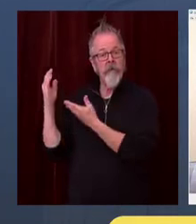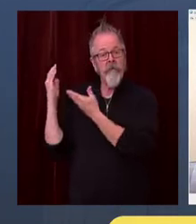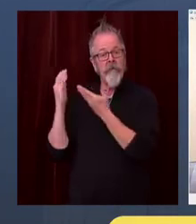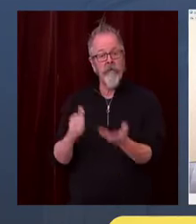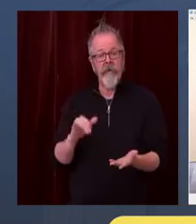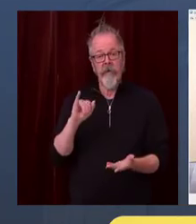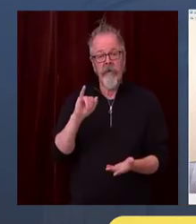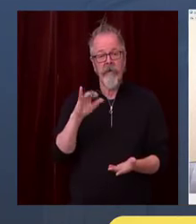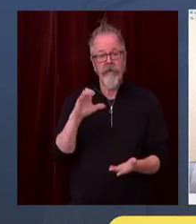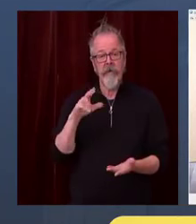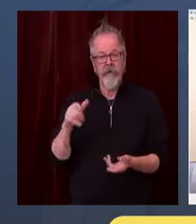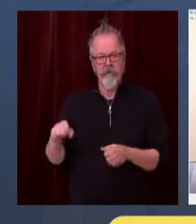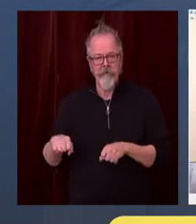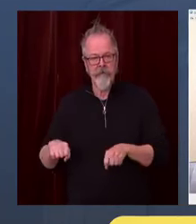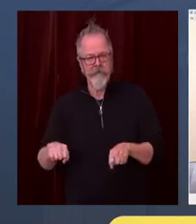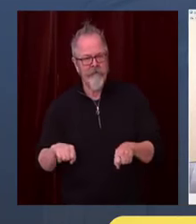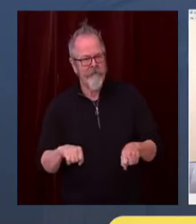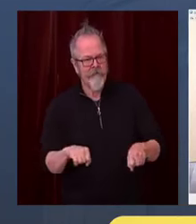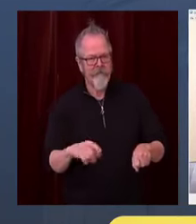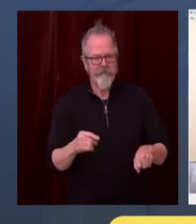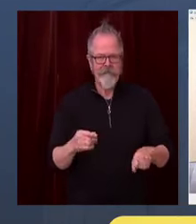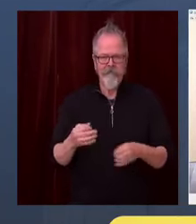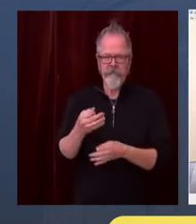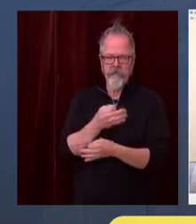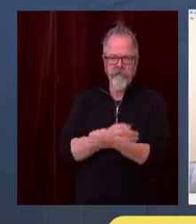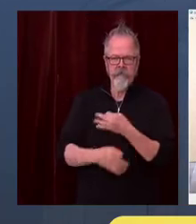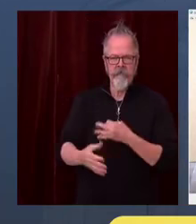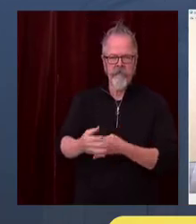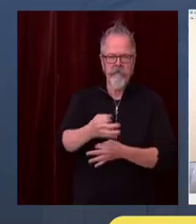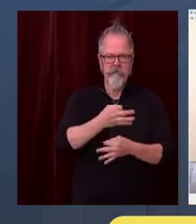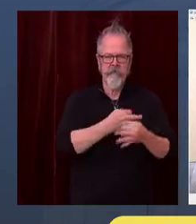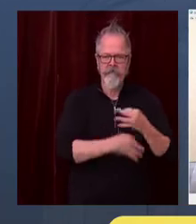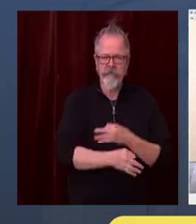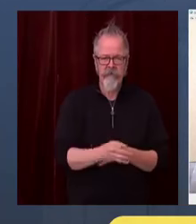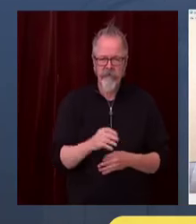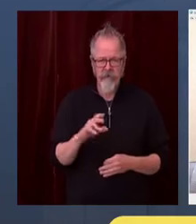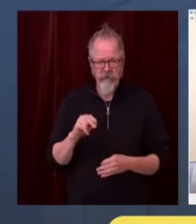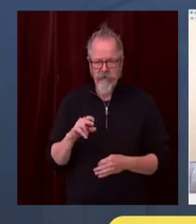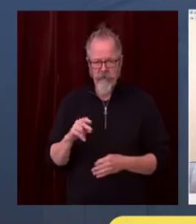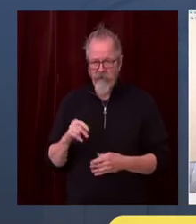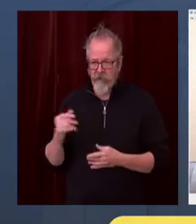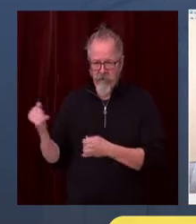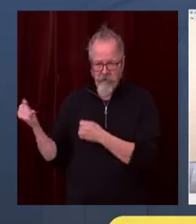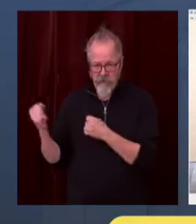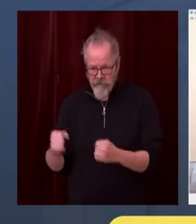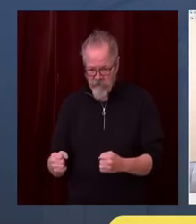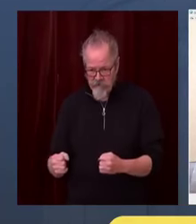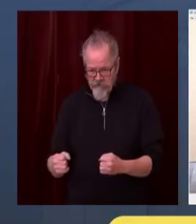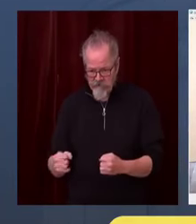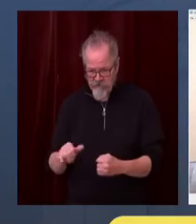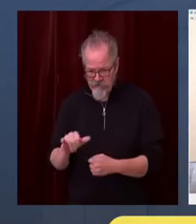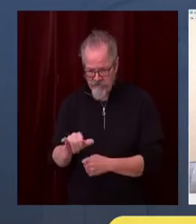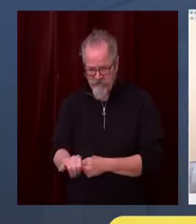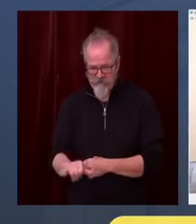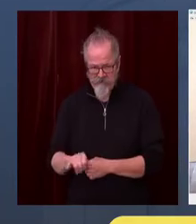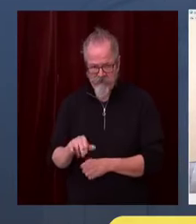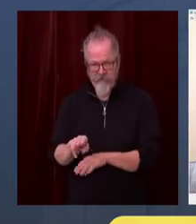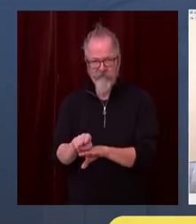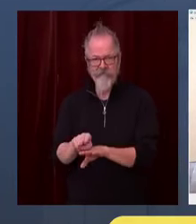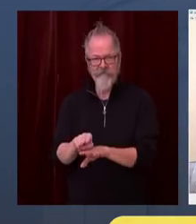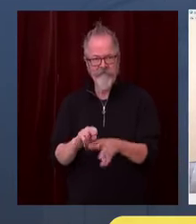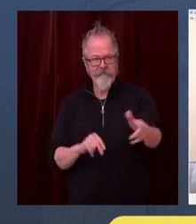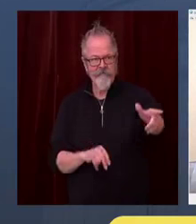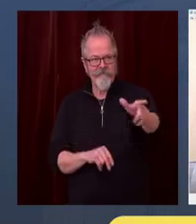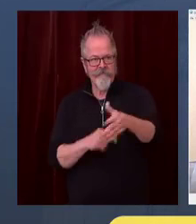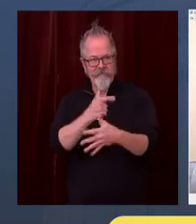vulnerable populations are being affected disproportionately. We've seen large outbreaks within nursing homes in our county, and also other communities,